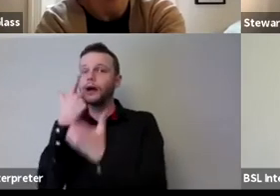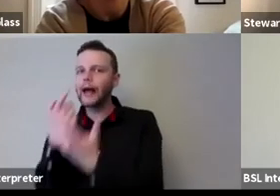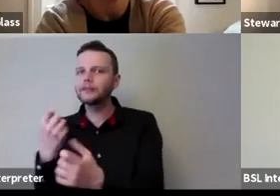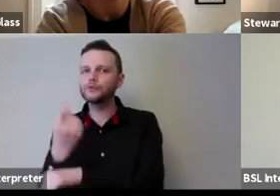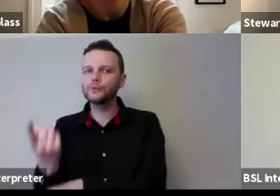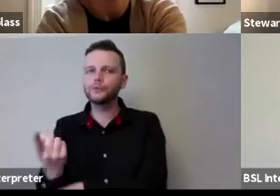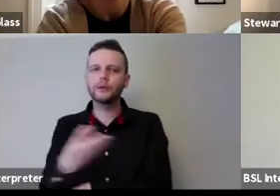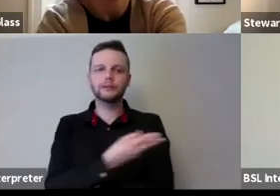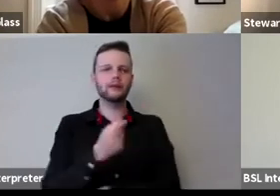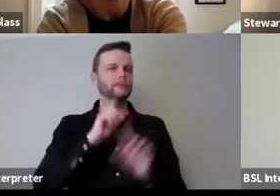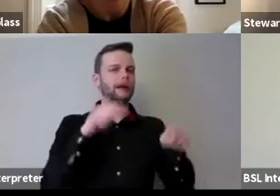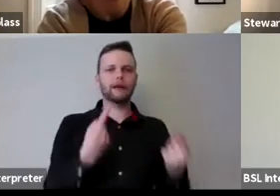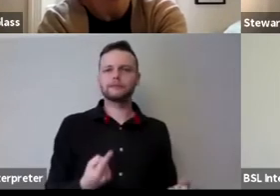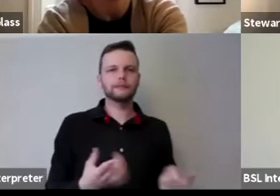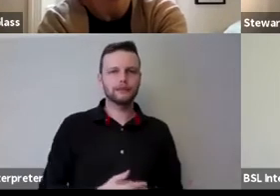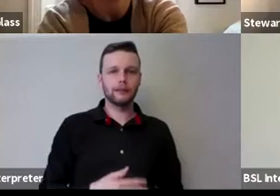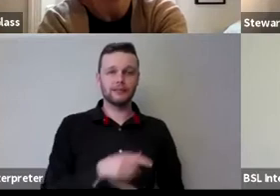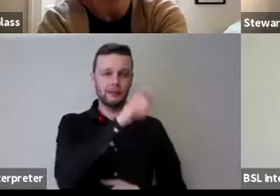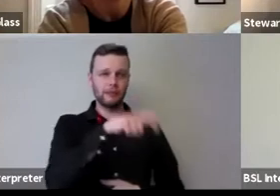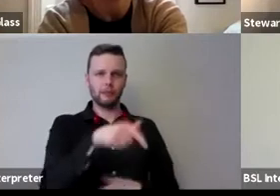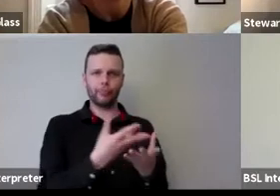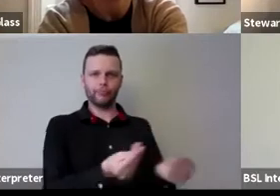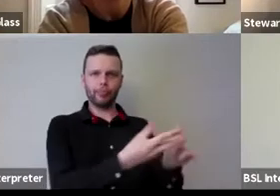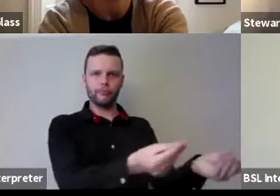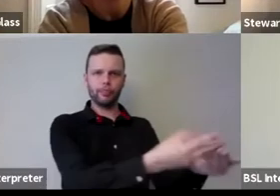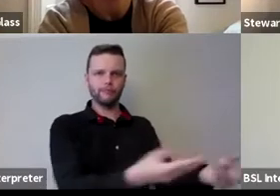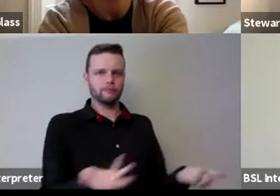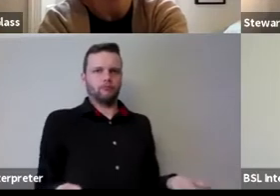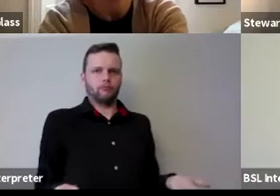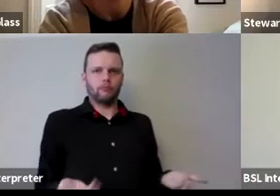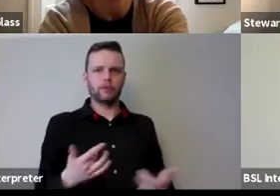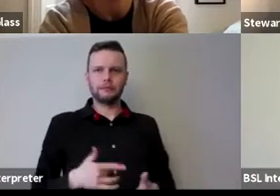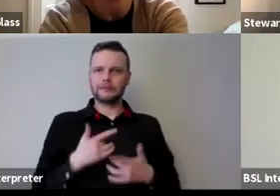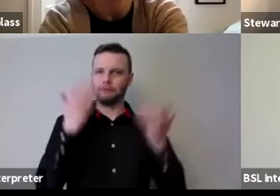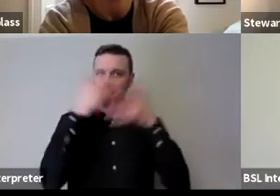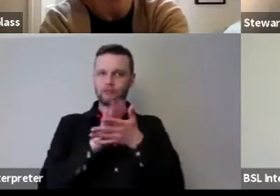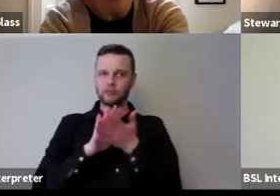who's not and there are people disappearing and i am worried about